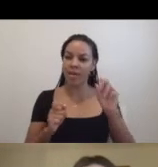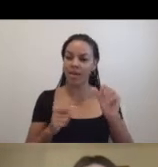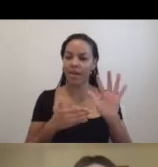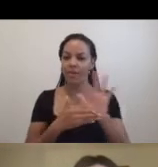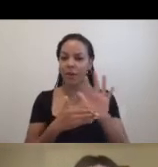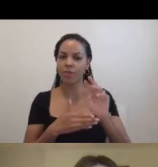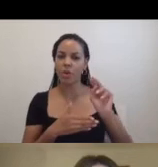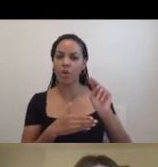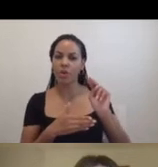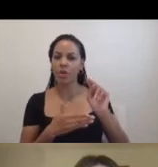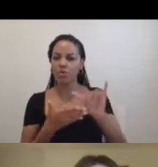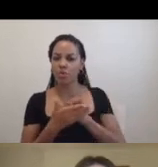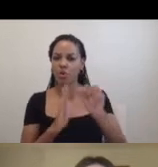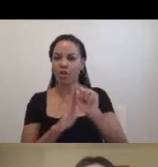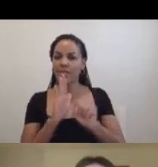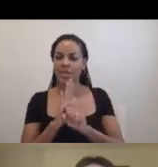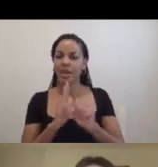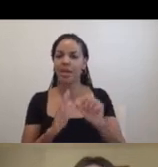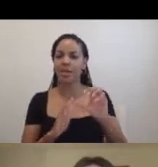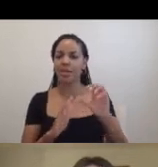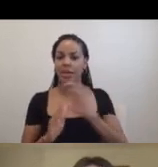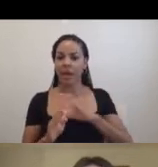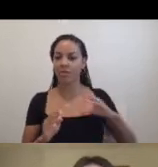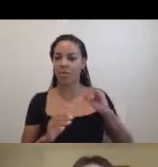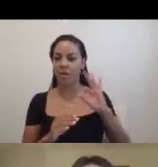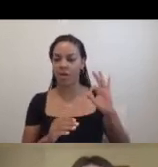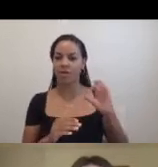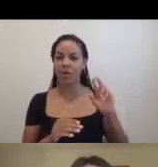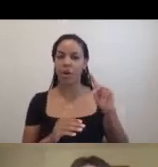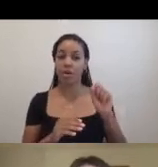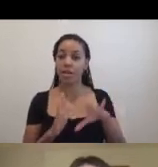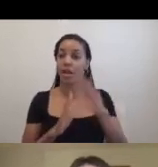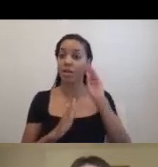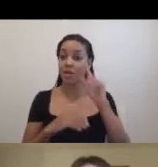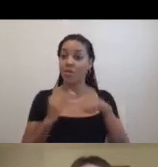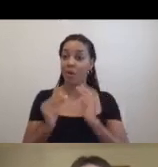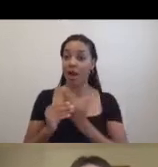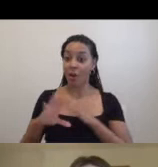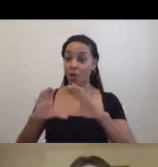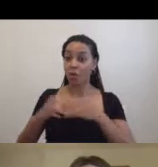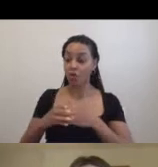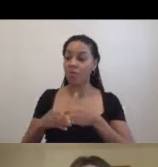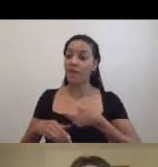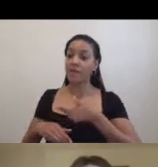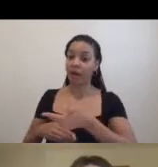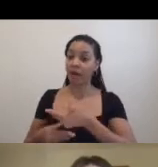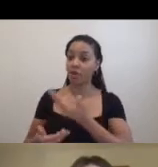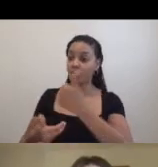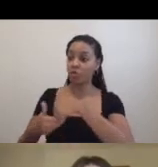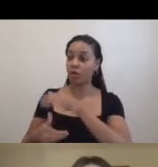State Council of the Arts, NSCA, learned about our group and invited us to a meeting to discuss our ideas and initiatives.